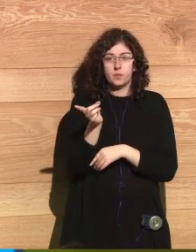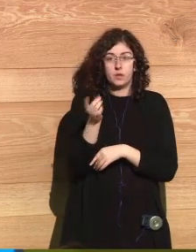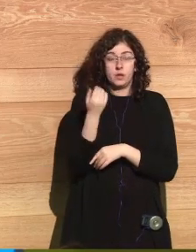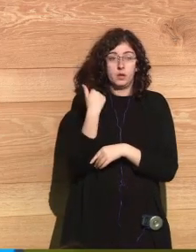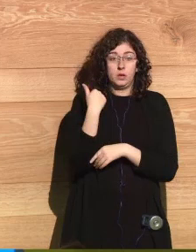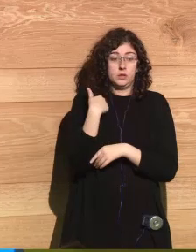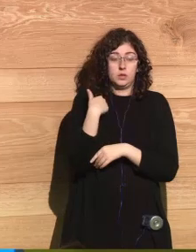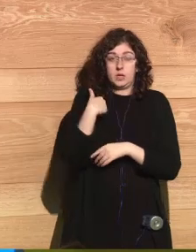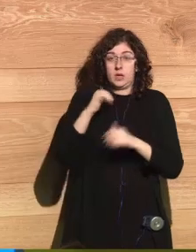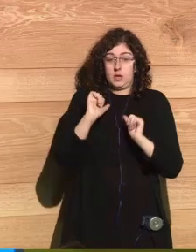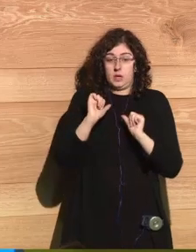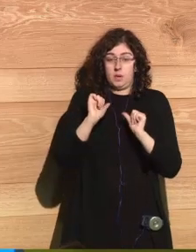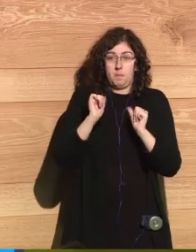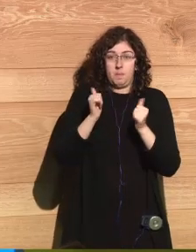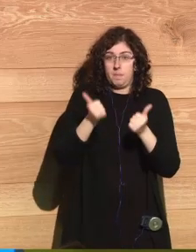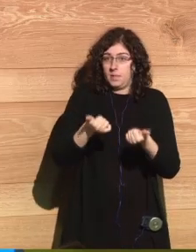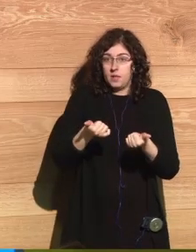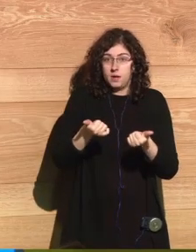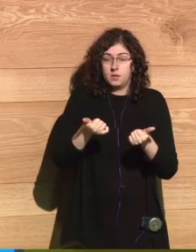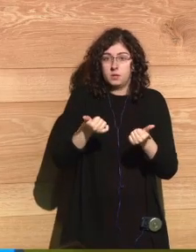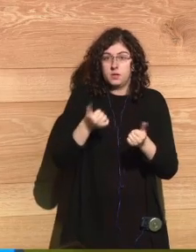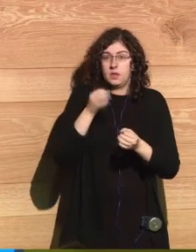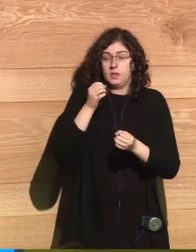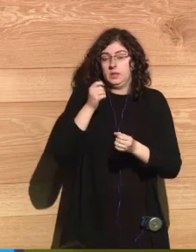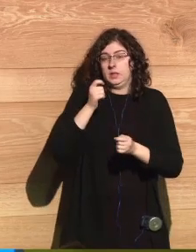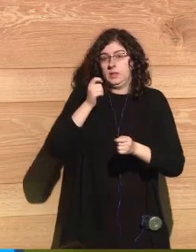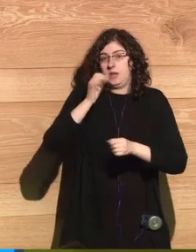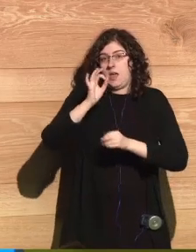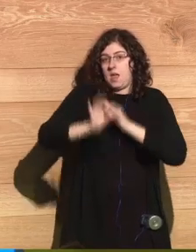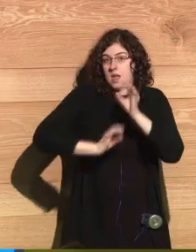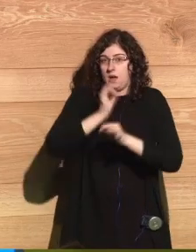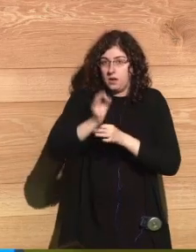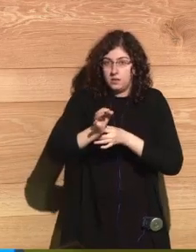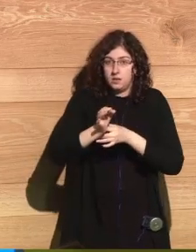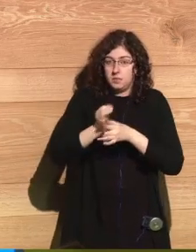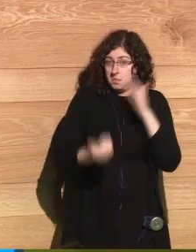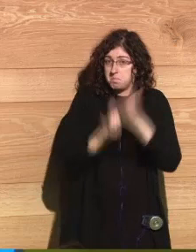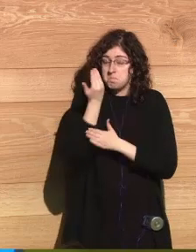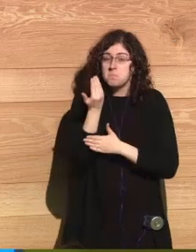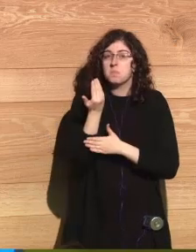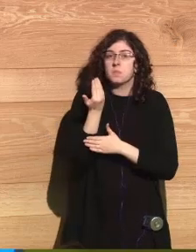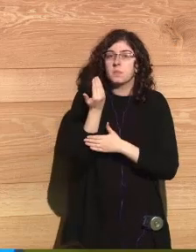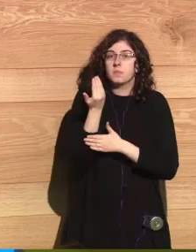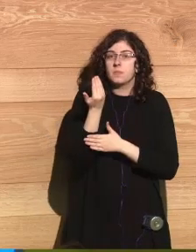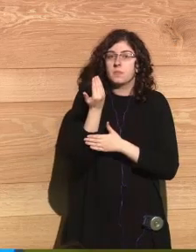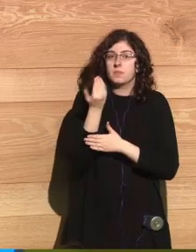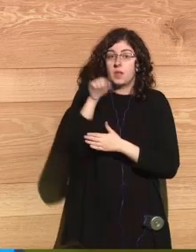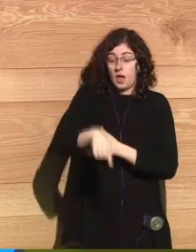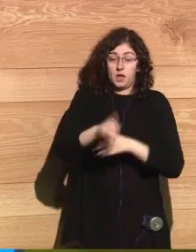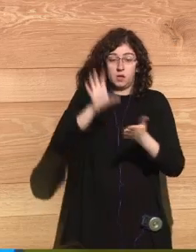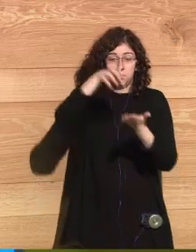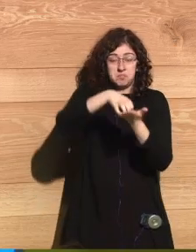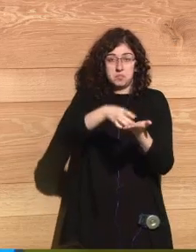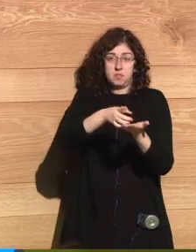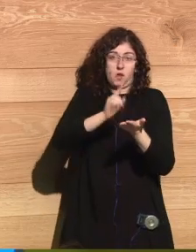assembly. The army officer said, well, you got a very